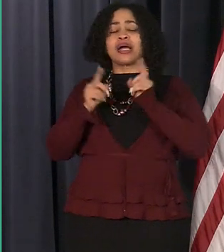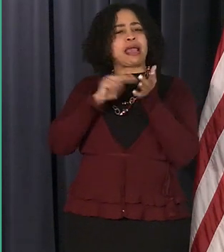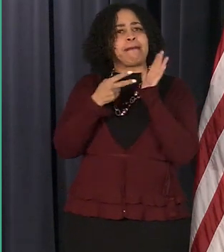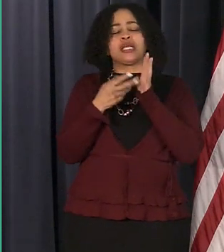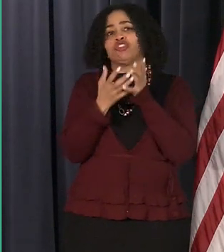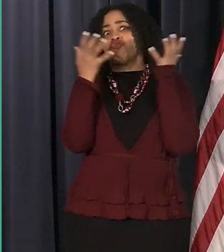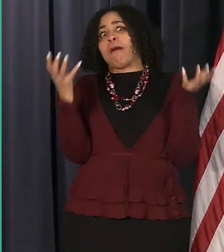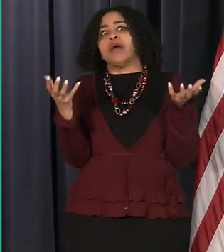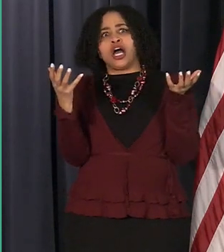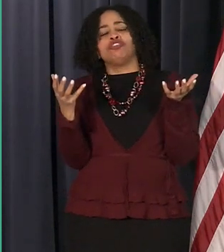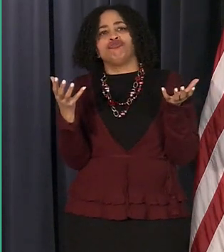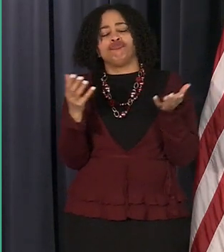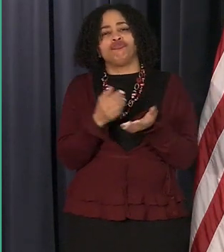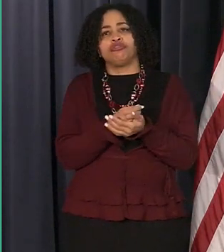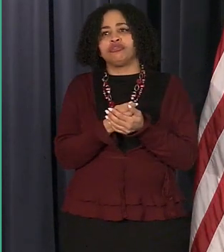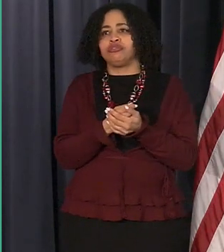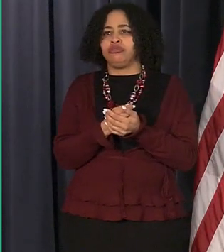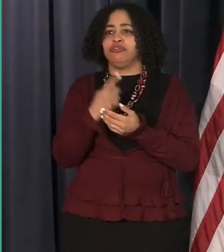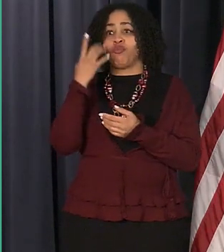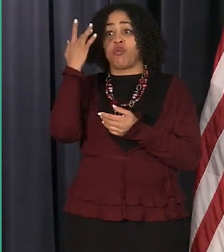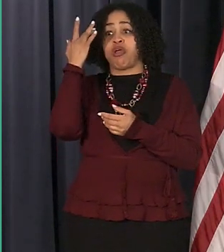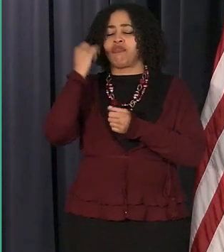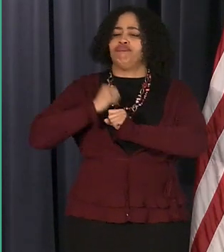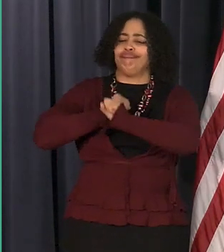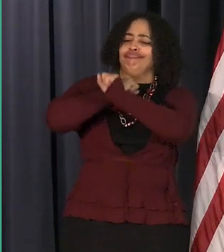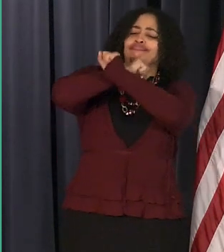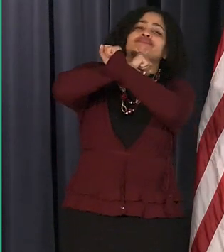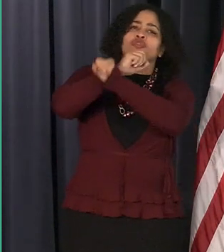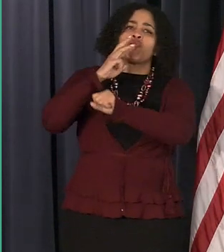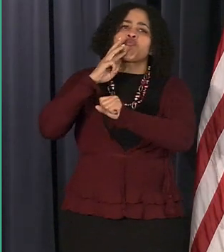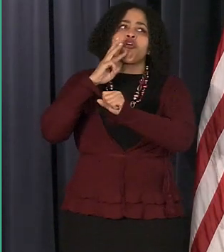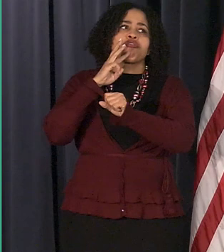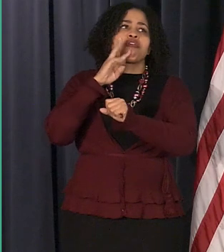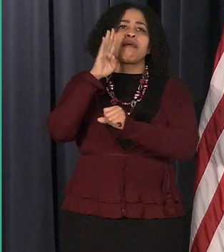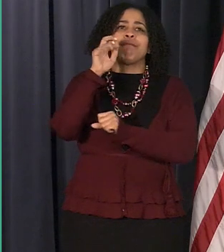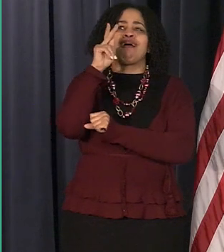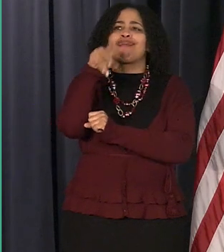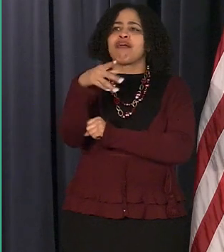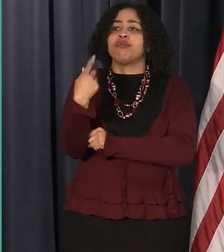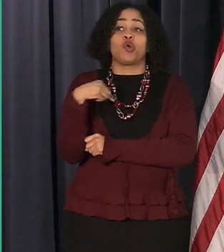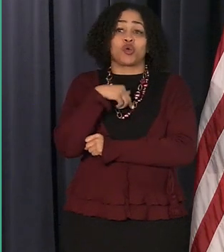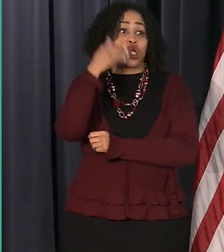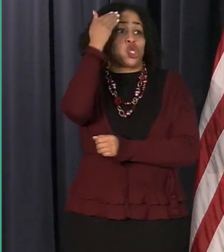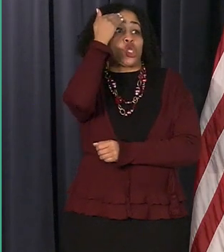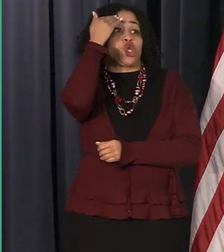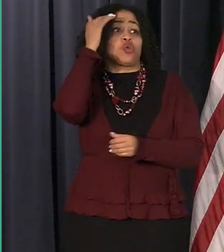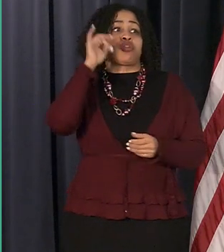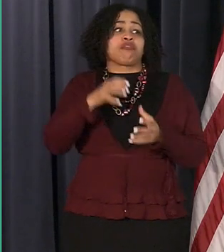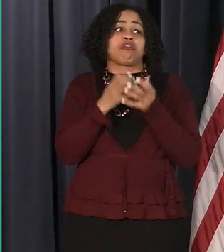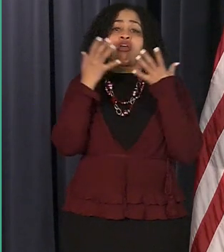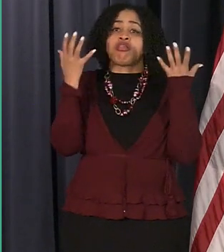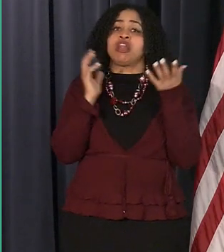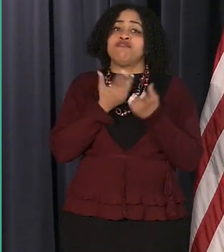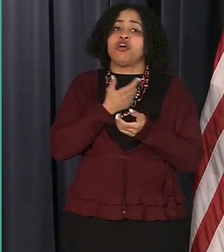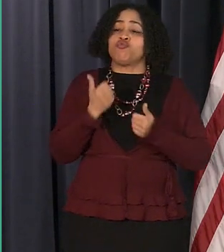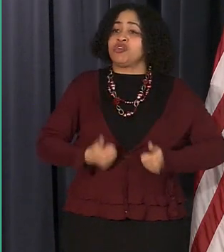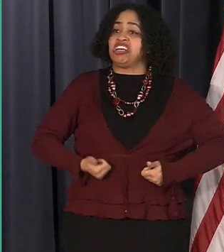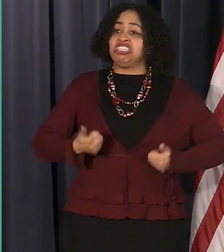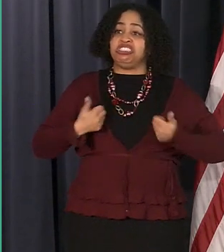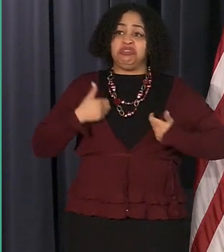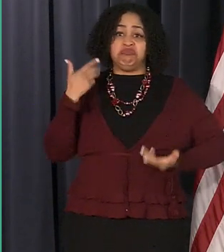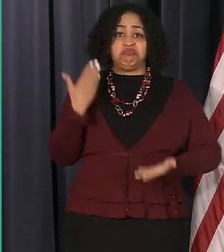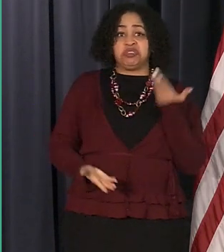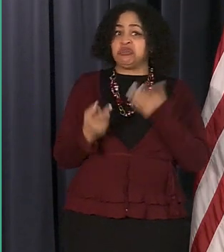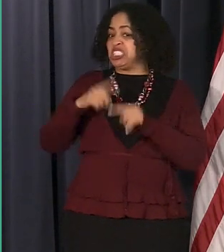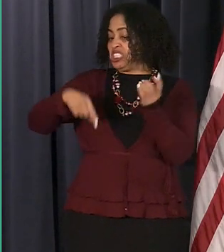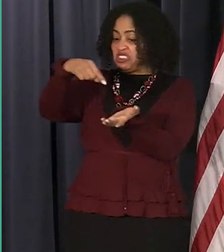so much to prevent these water backups we know that a lot of our residents may not have been able